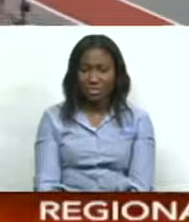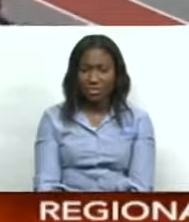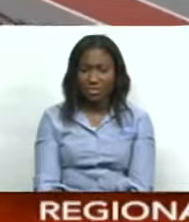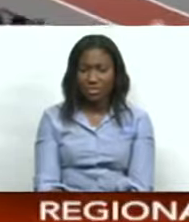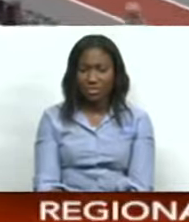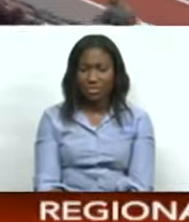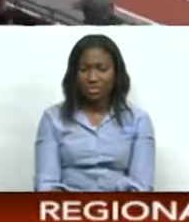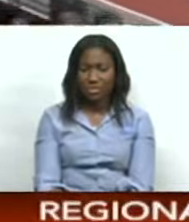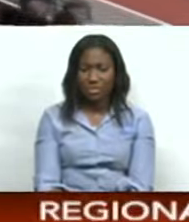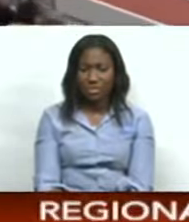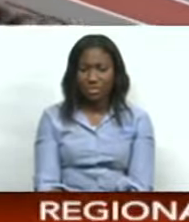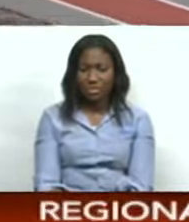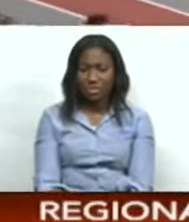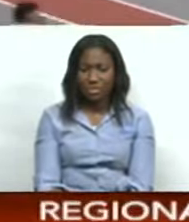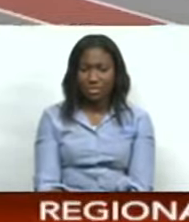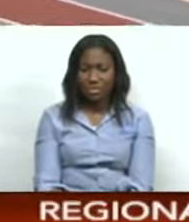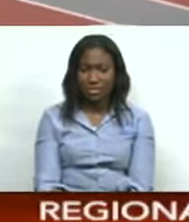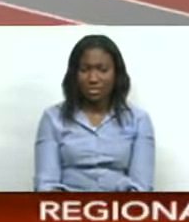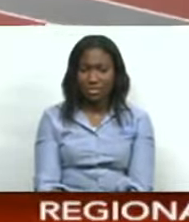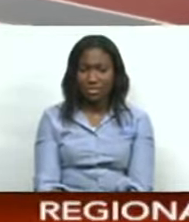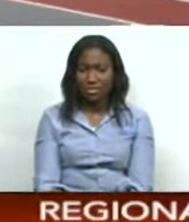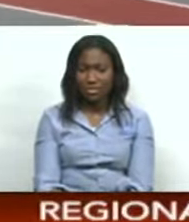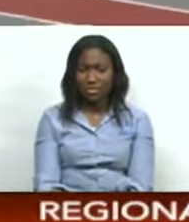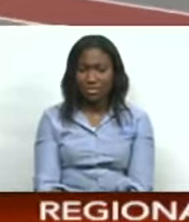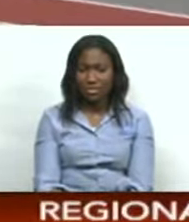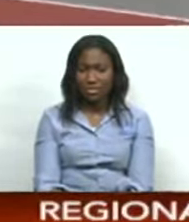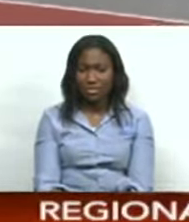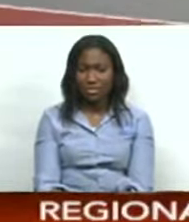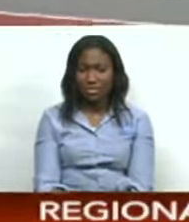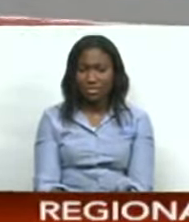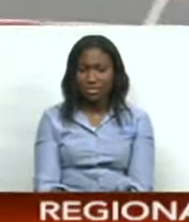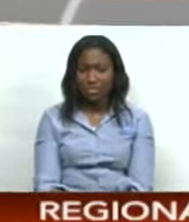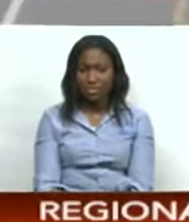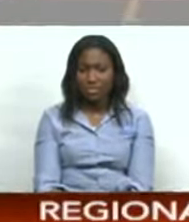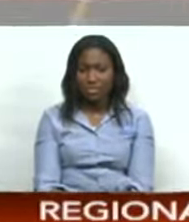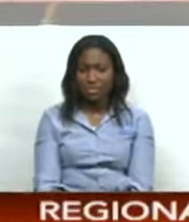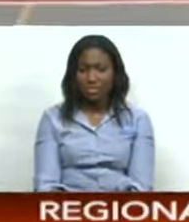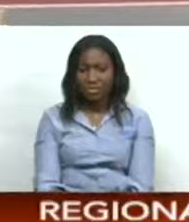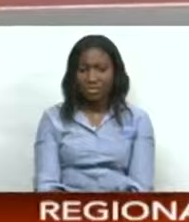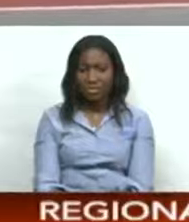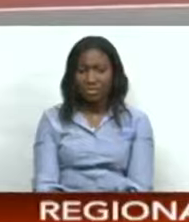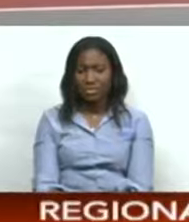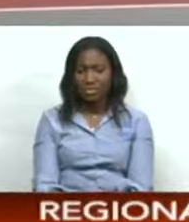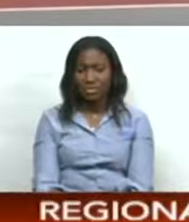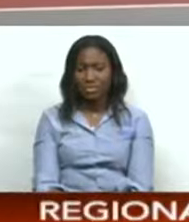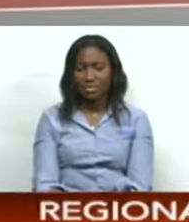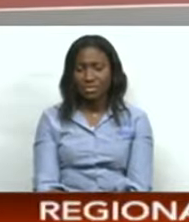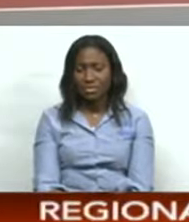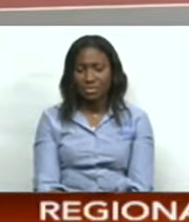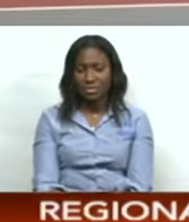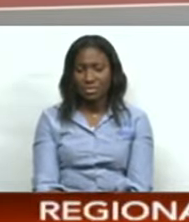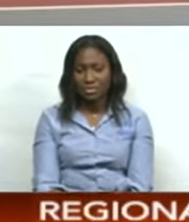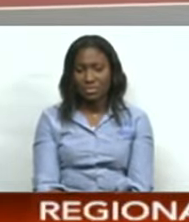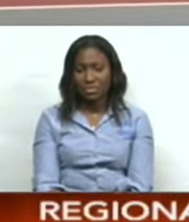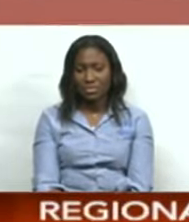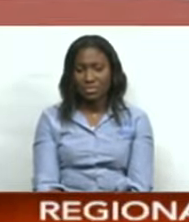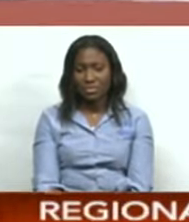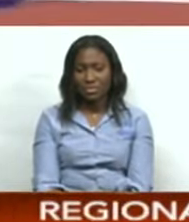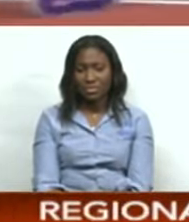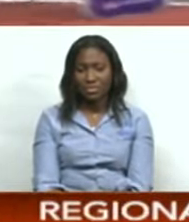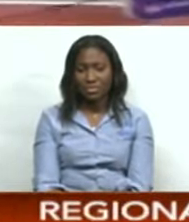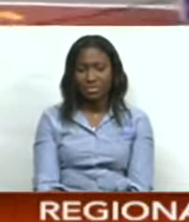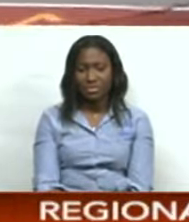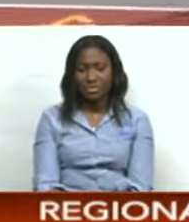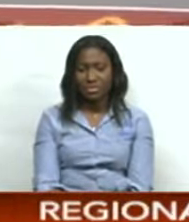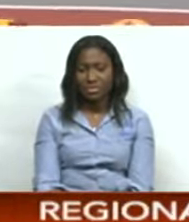50 meters. Perhaps race rusty. Can the defending champion hold on to a qualification position? Not an automatic one. Molnar cuts